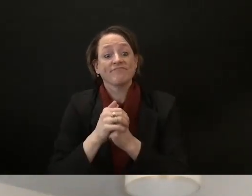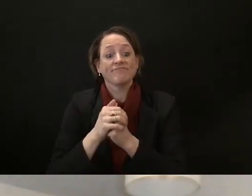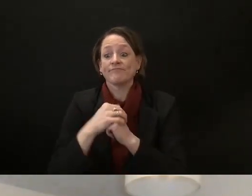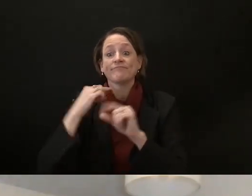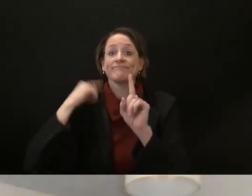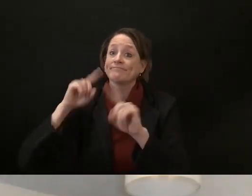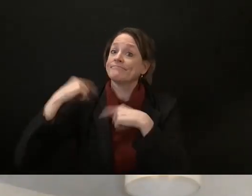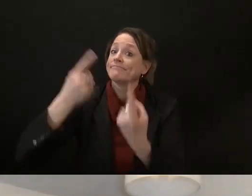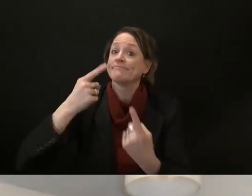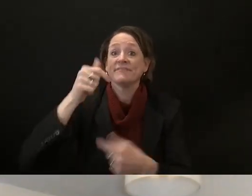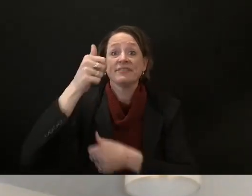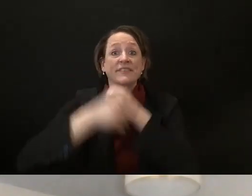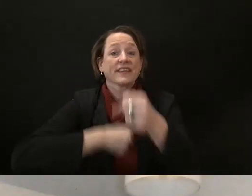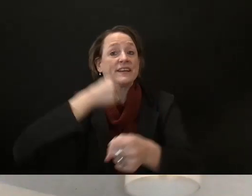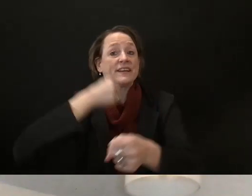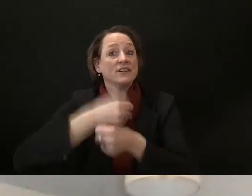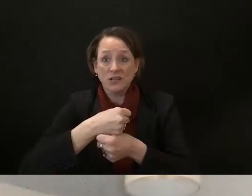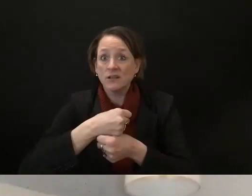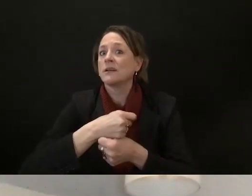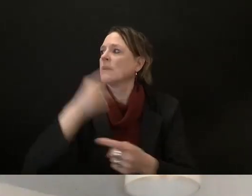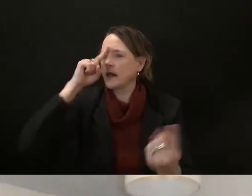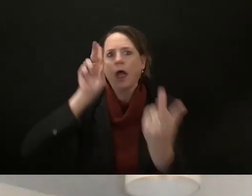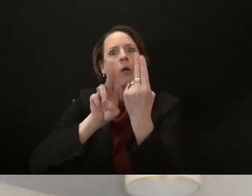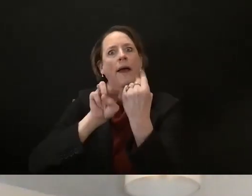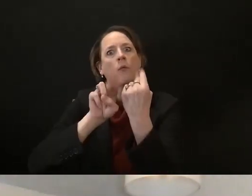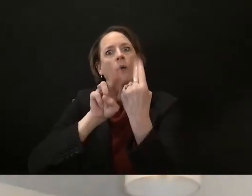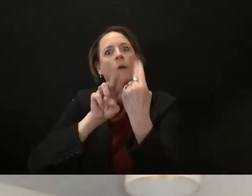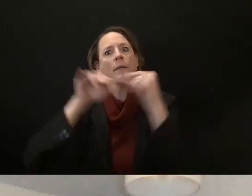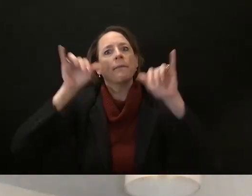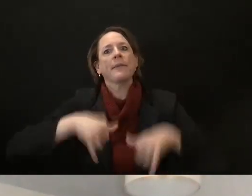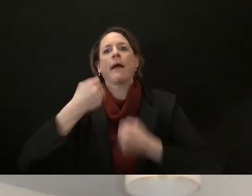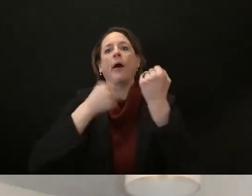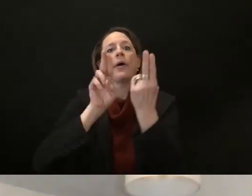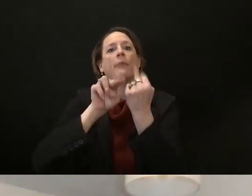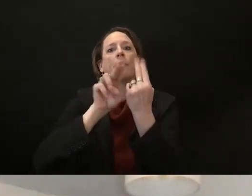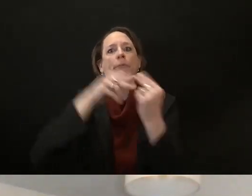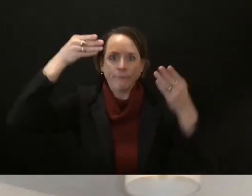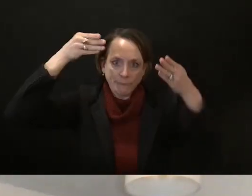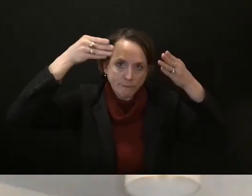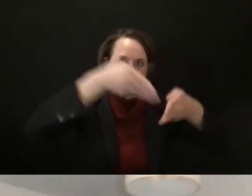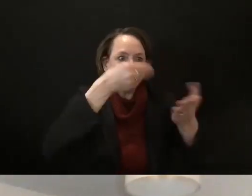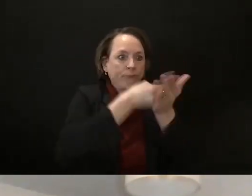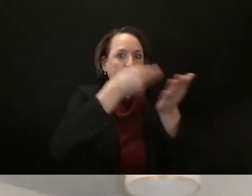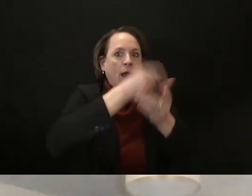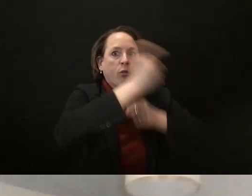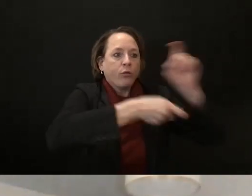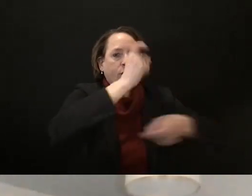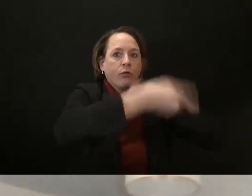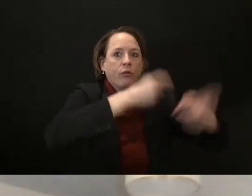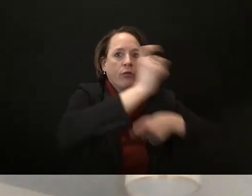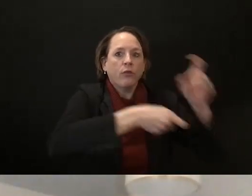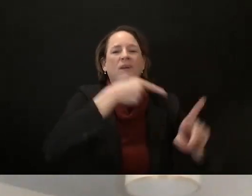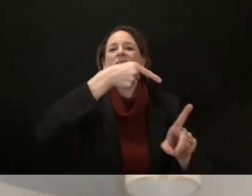most of the the state um transportation funds are going is to huge mega expansions of our freeways